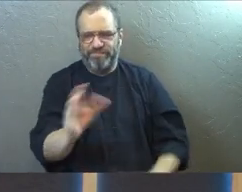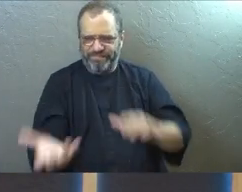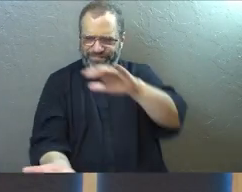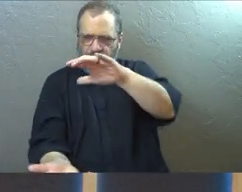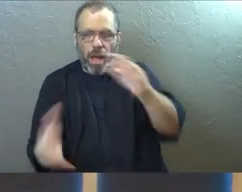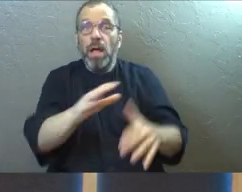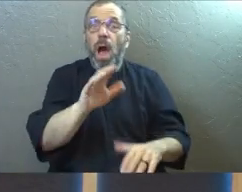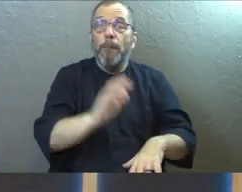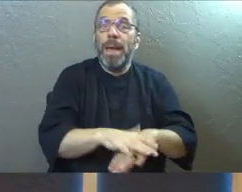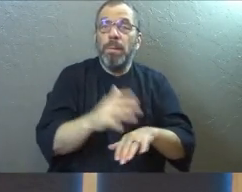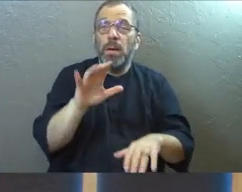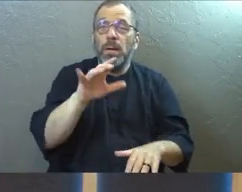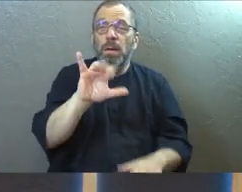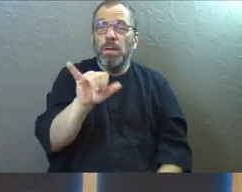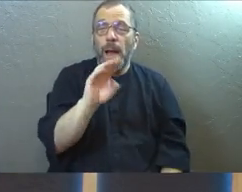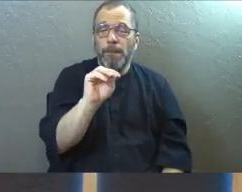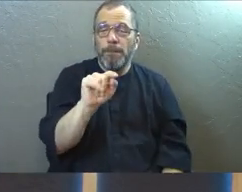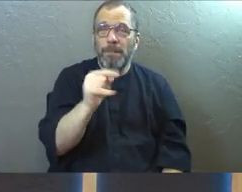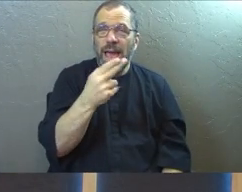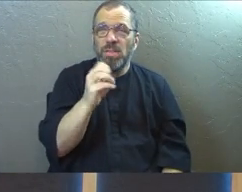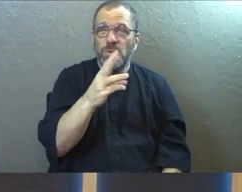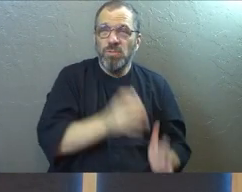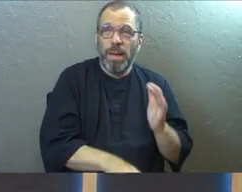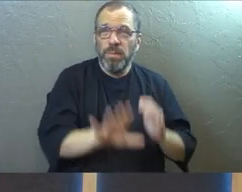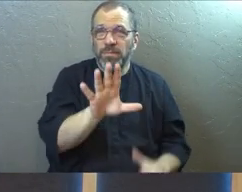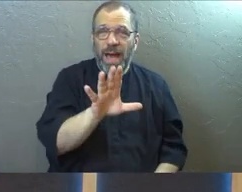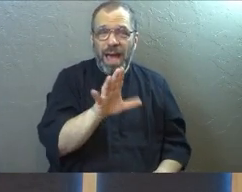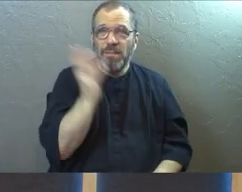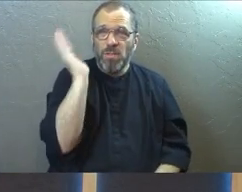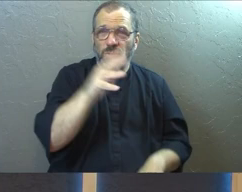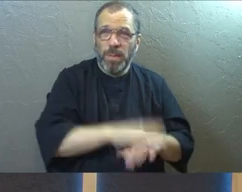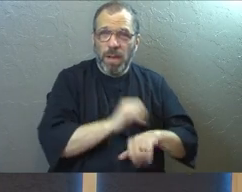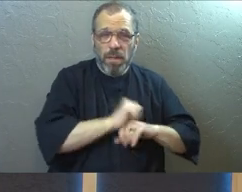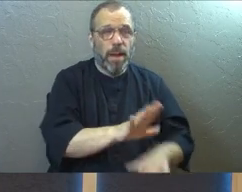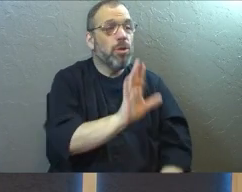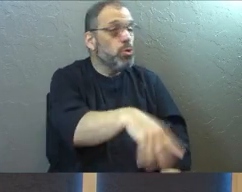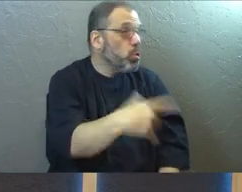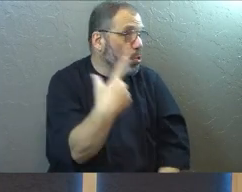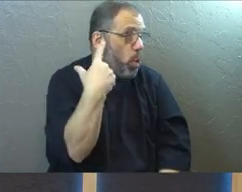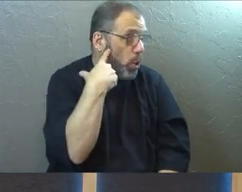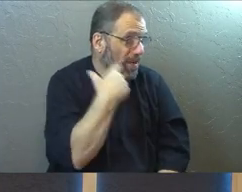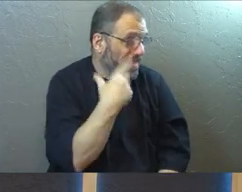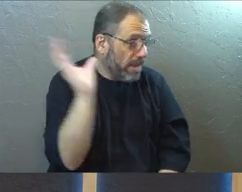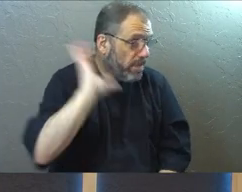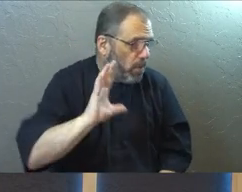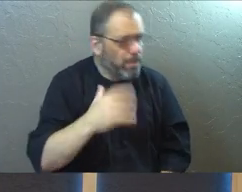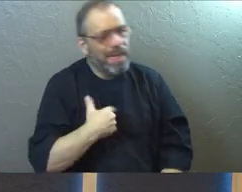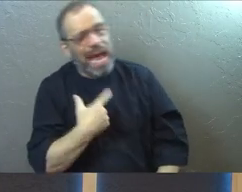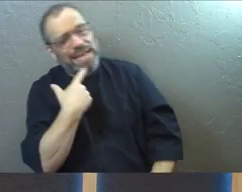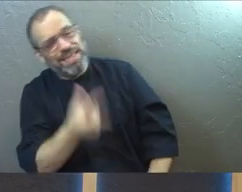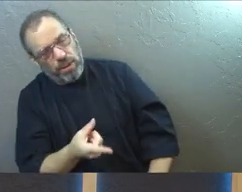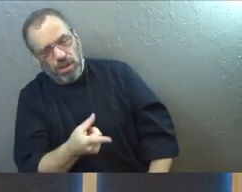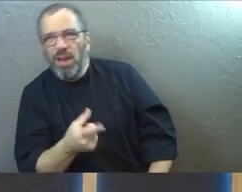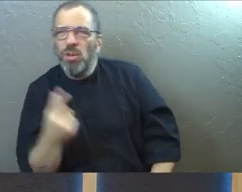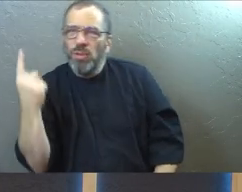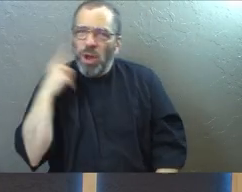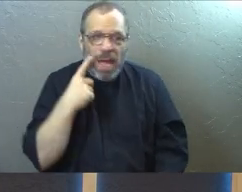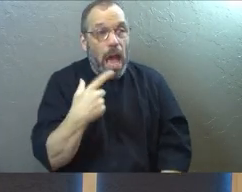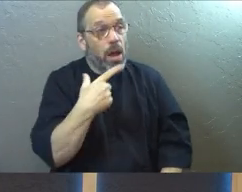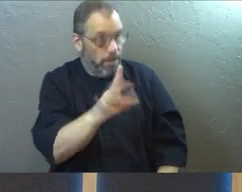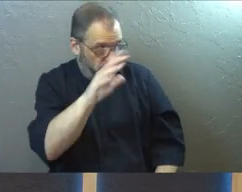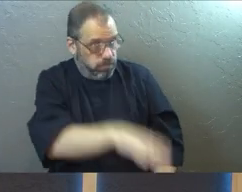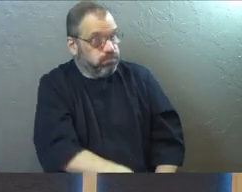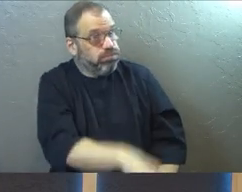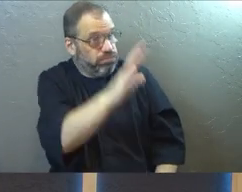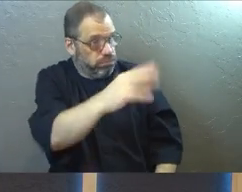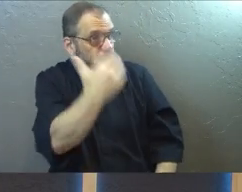In the Sermon on the Mount, Jesus uses a phrase over and over again. He says, you've heard it said, but I say to you. So you've heard it said, this is how